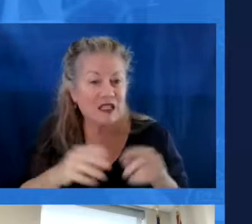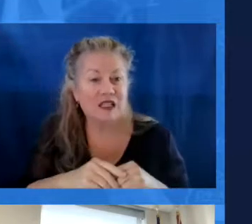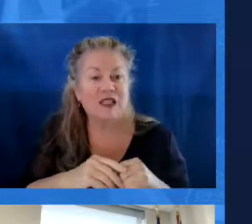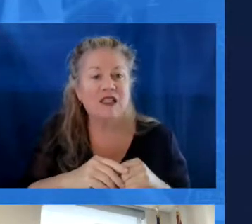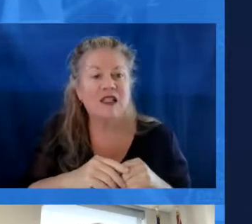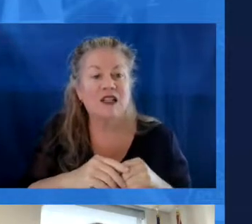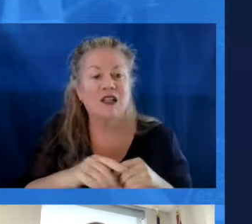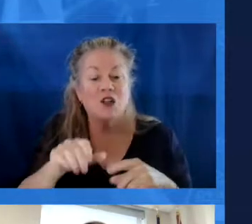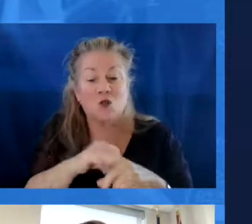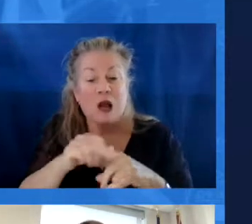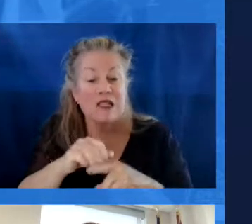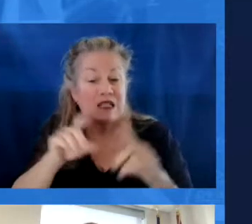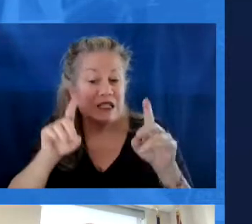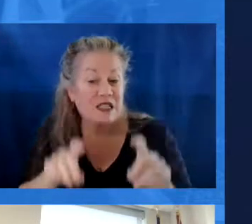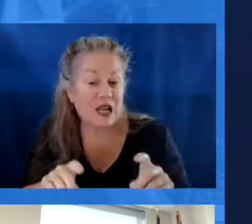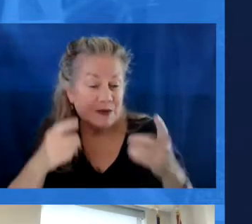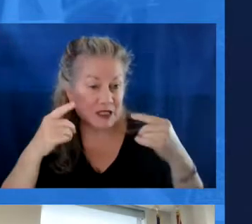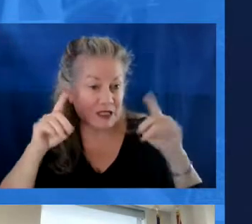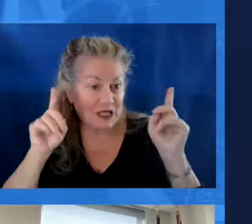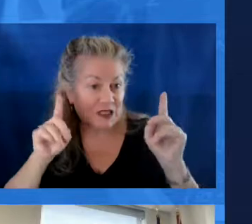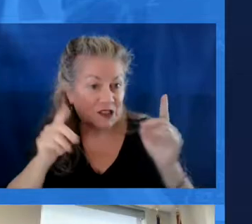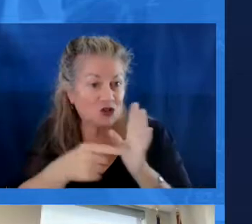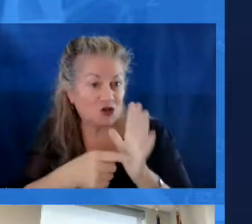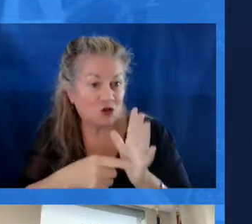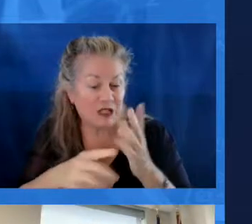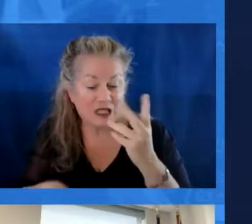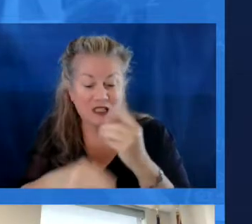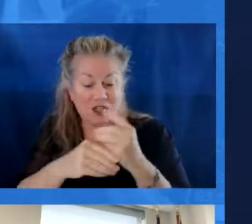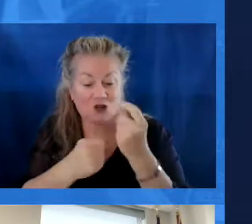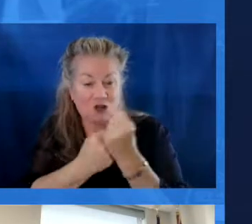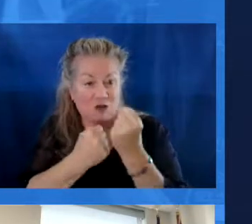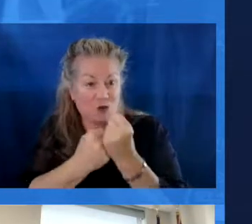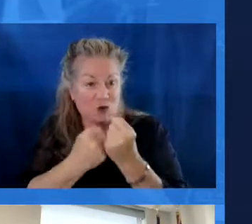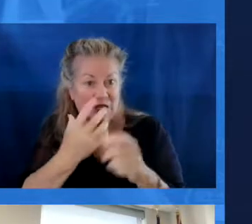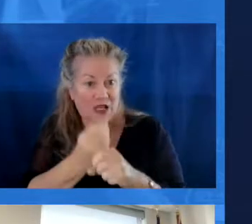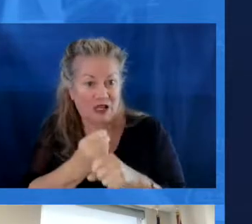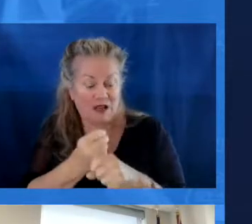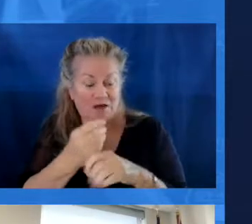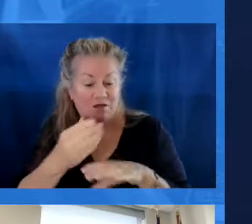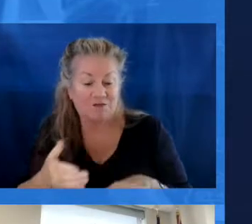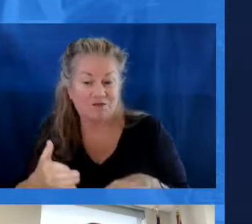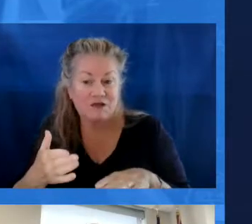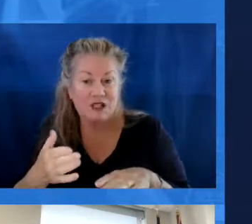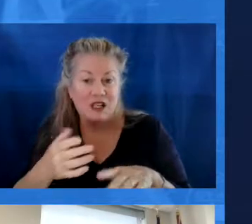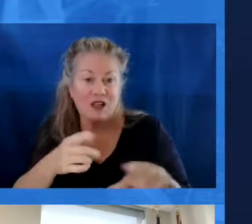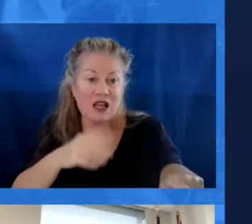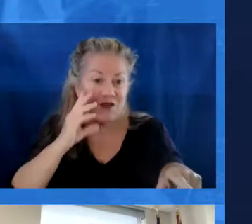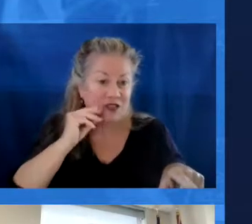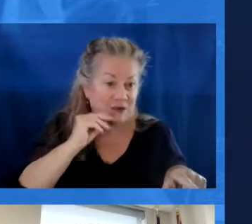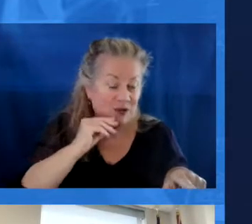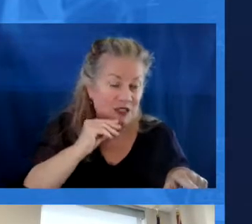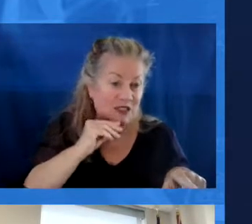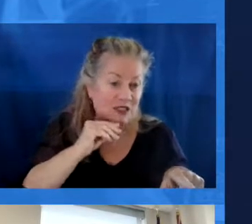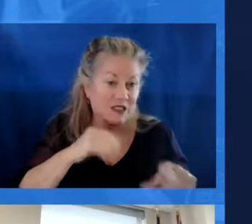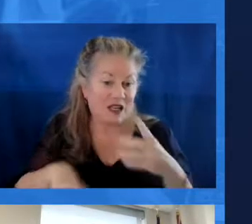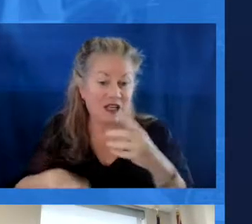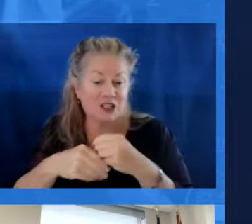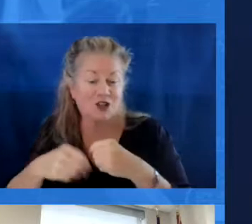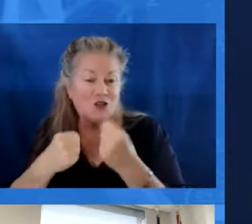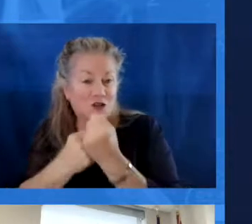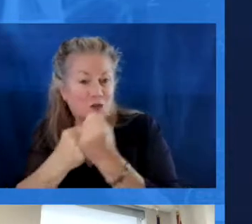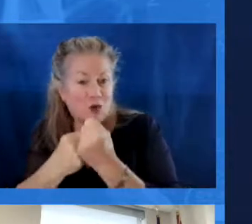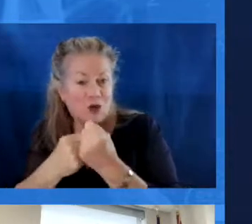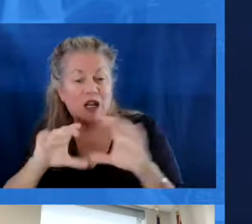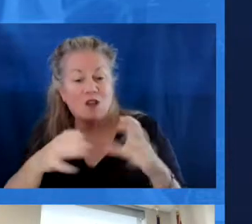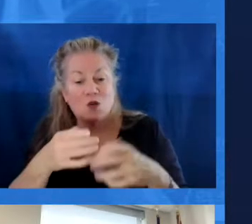what we're seeing in their practice exams and success, is showing that the additional support that they get on top of their experience during the